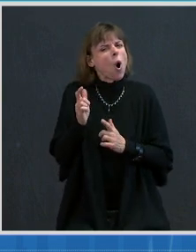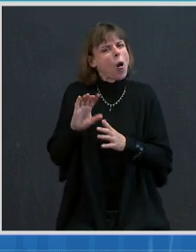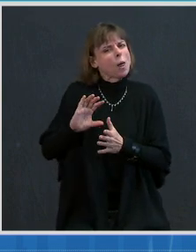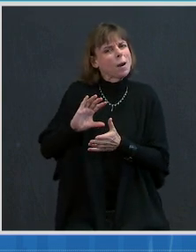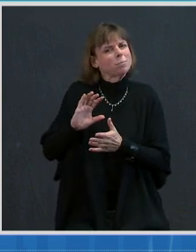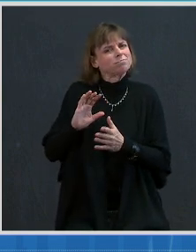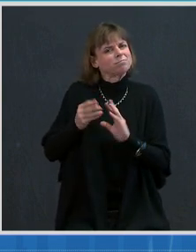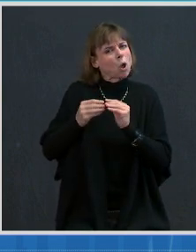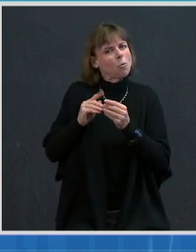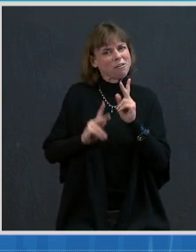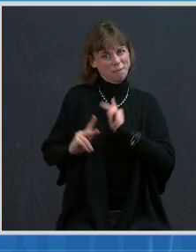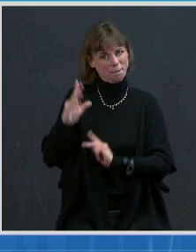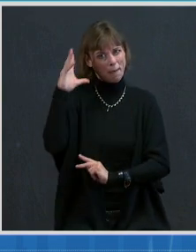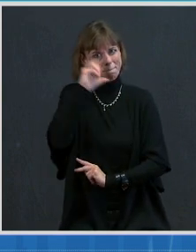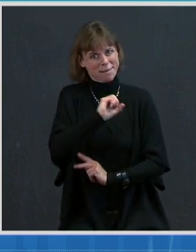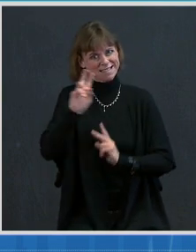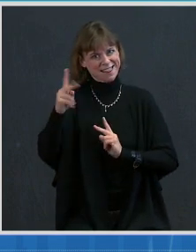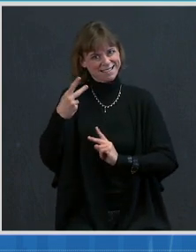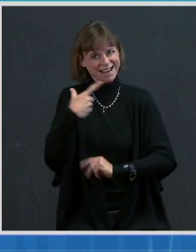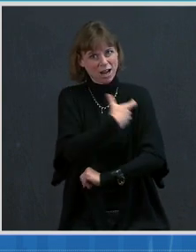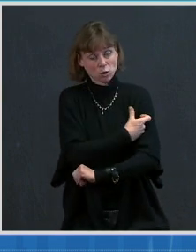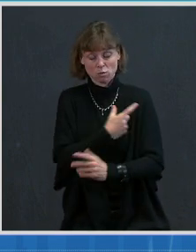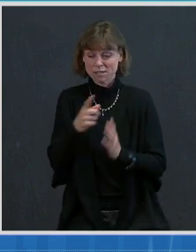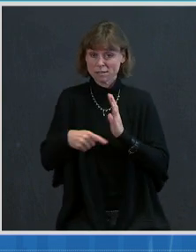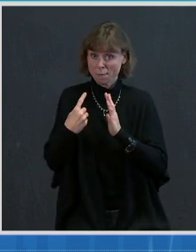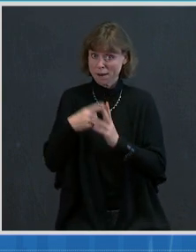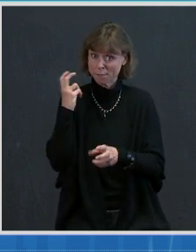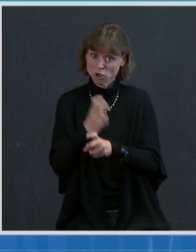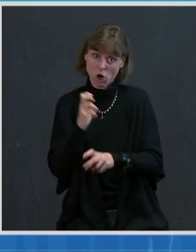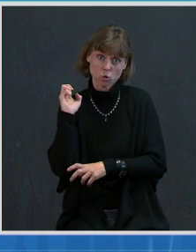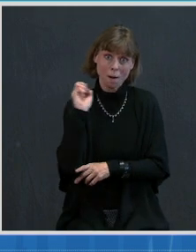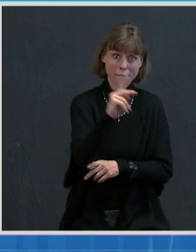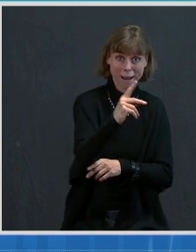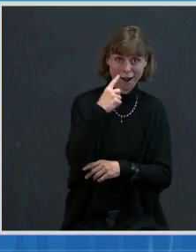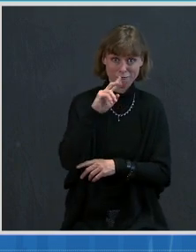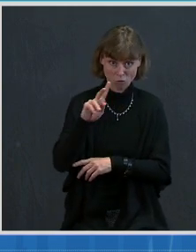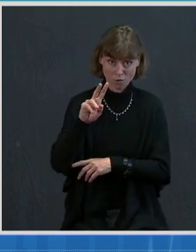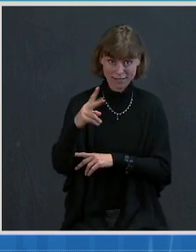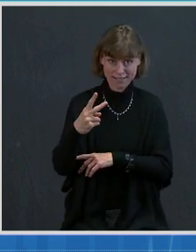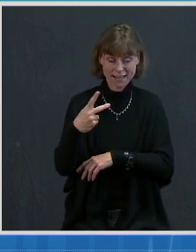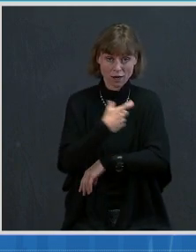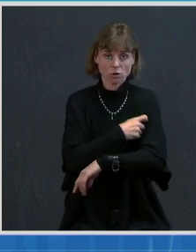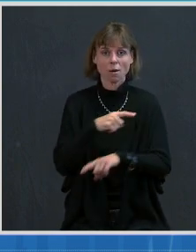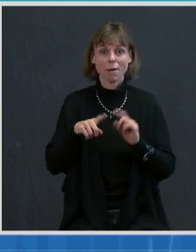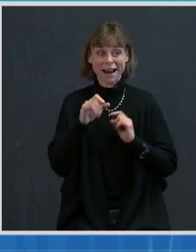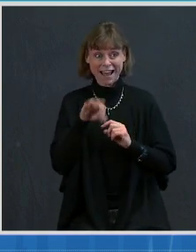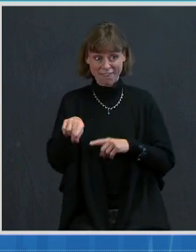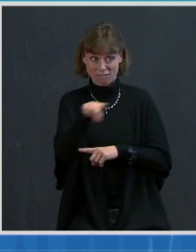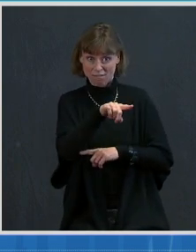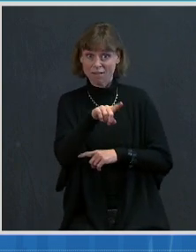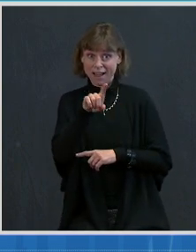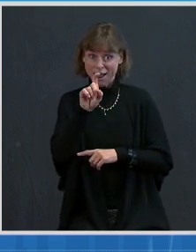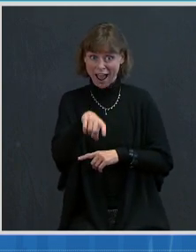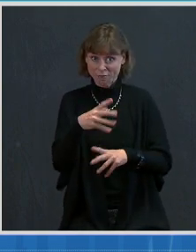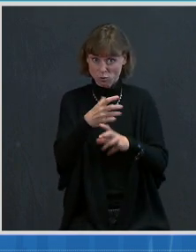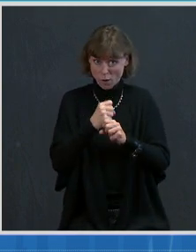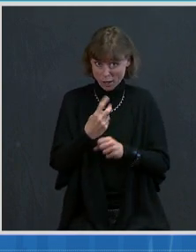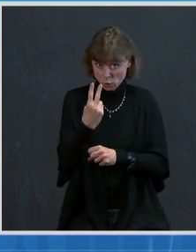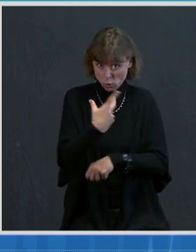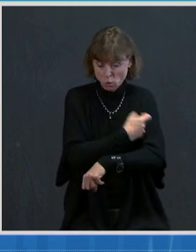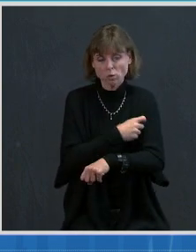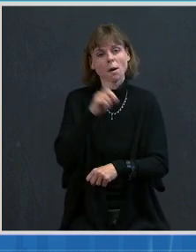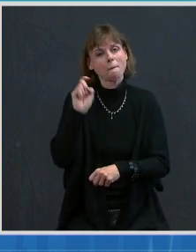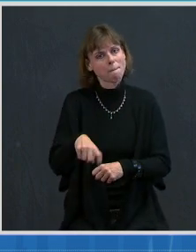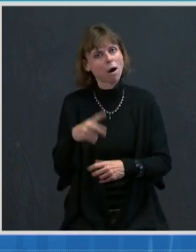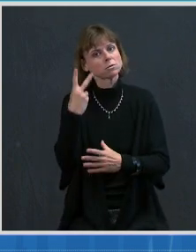some people to get back for their second dose, but it's essential for everyone who receives a two-dose vaccine to get both shots and get the